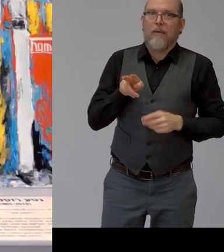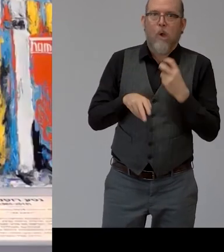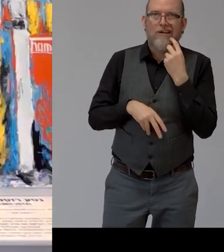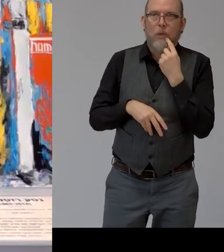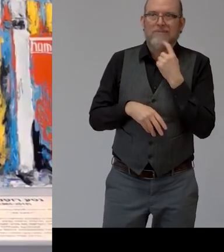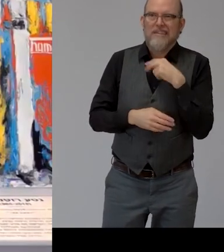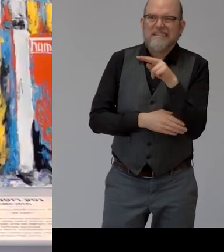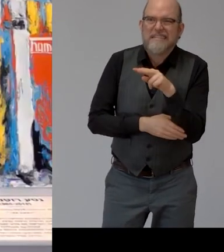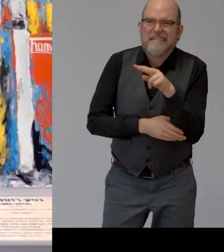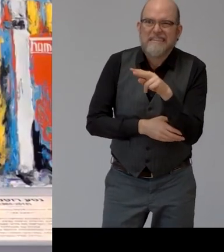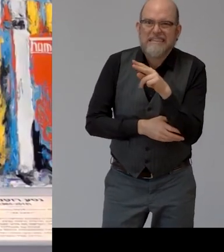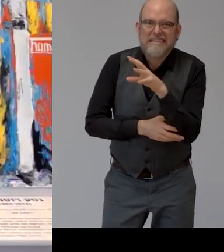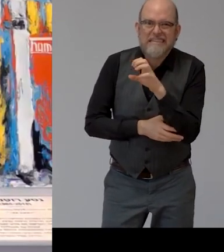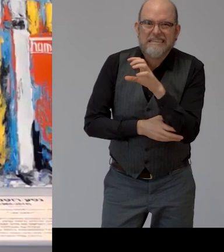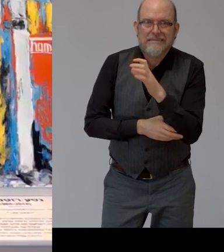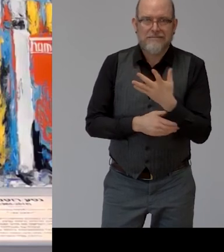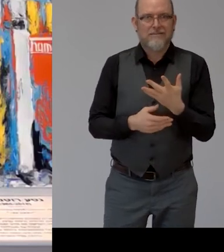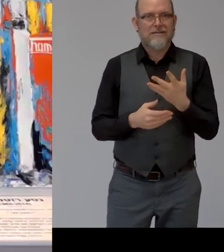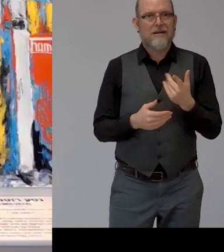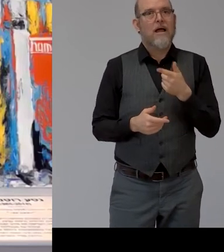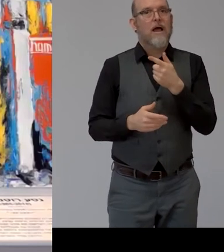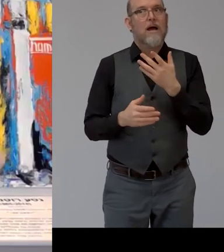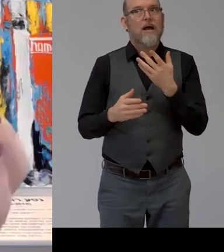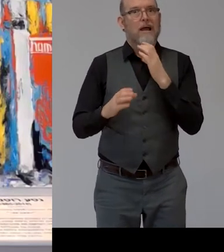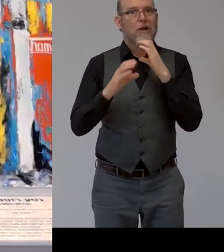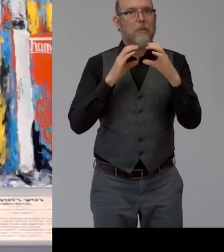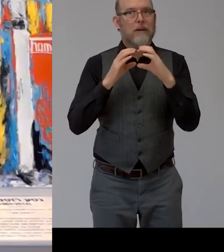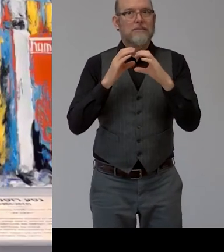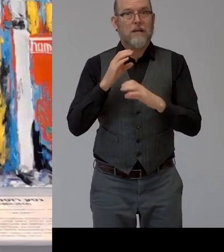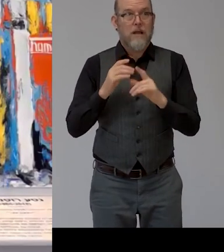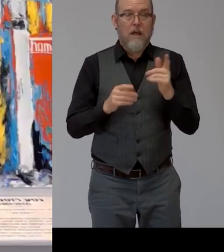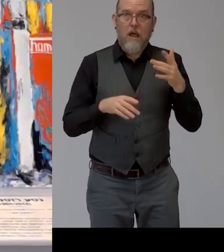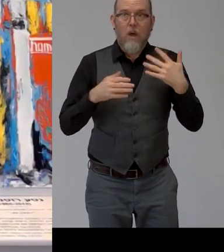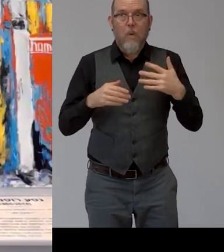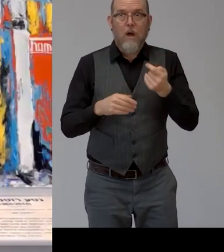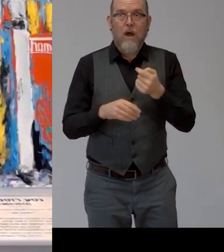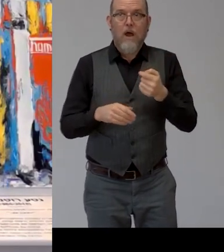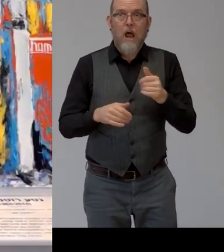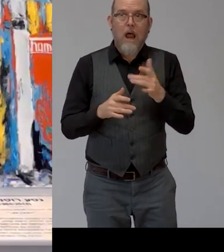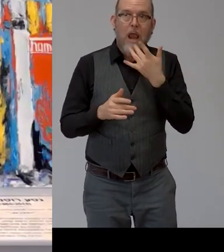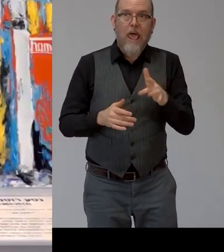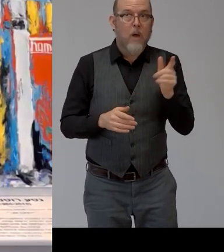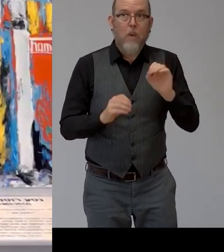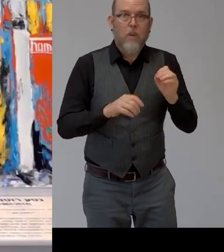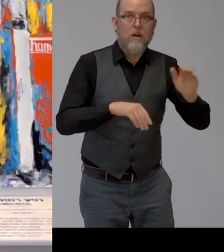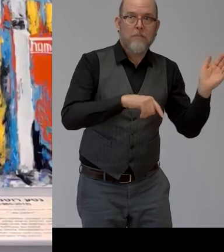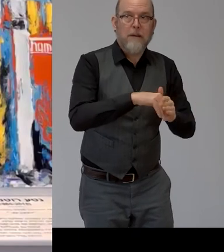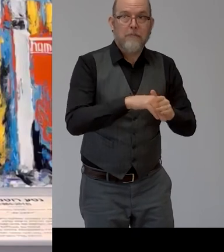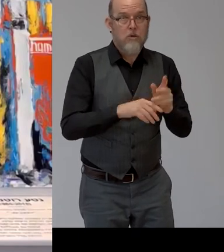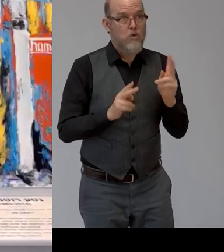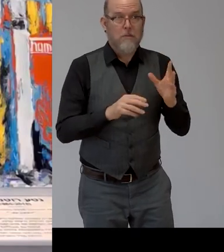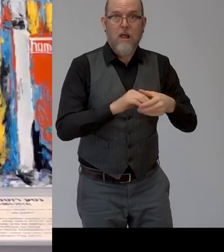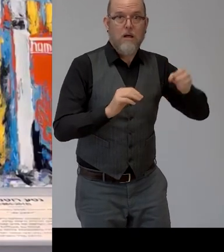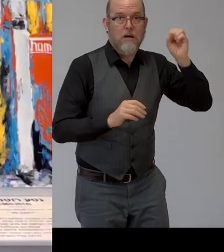communication almost got that lady fired uh after we intervened and we explained to the manager we explained to the co-workers